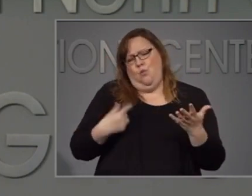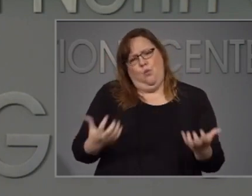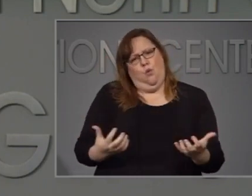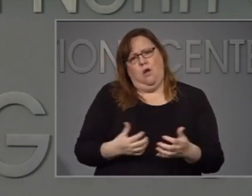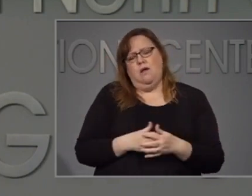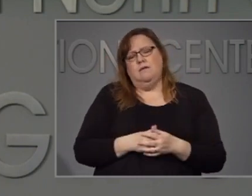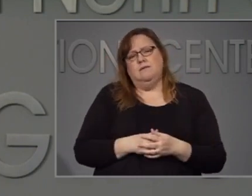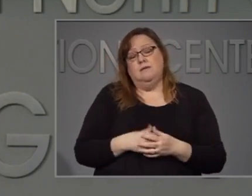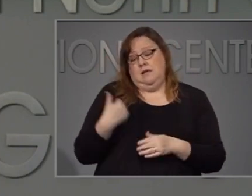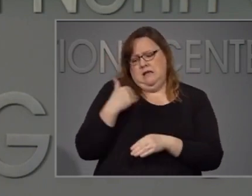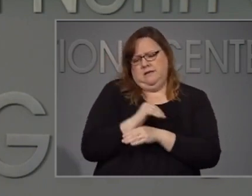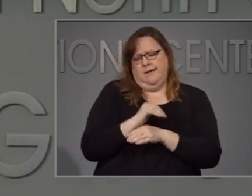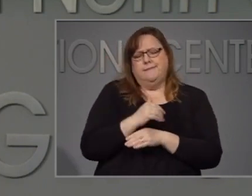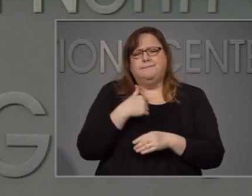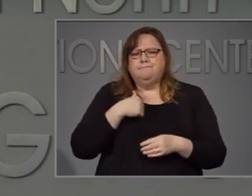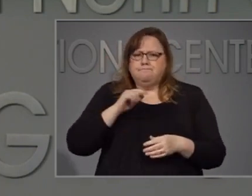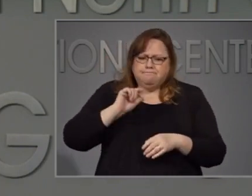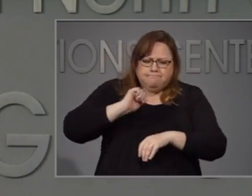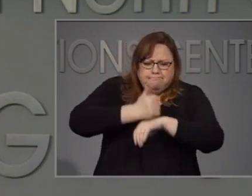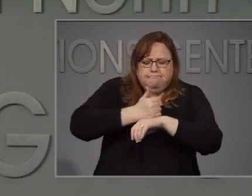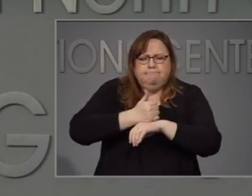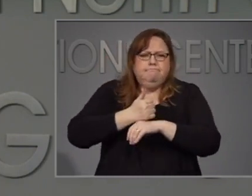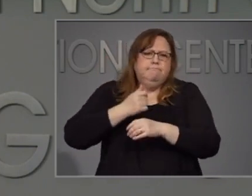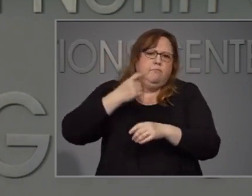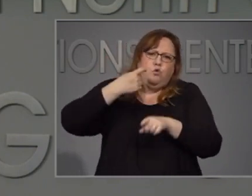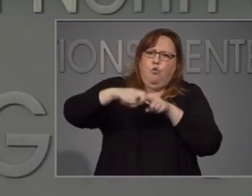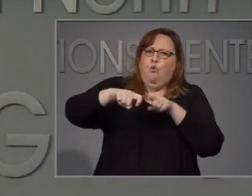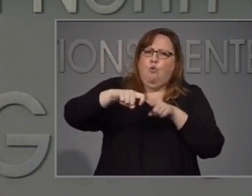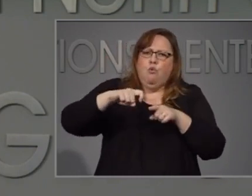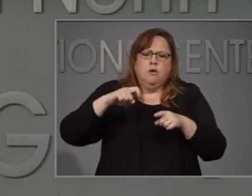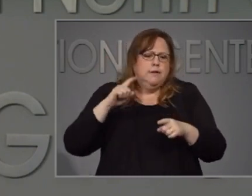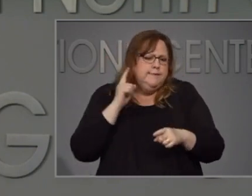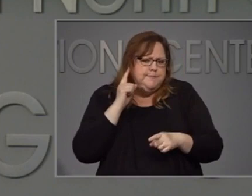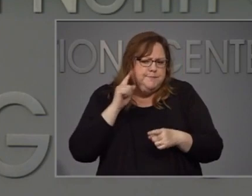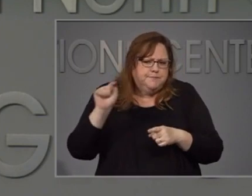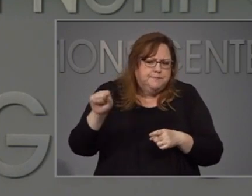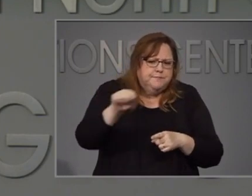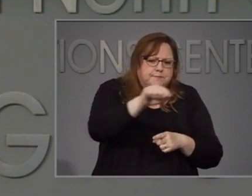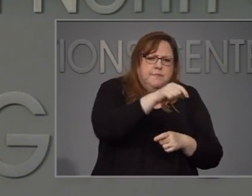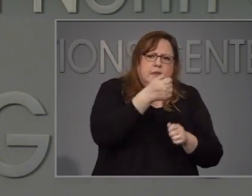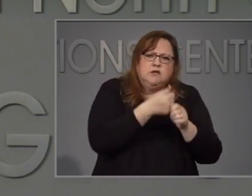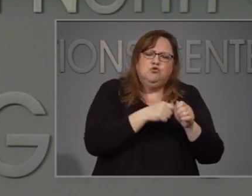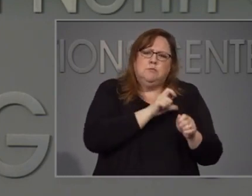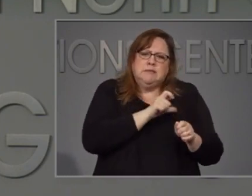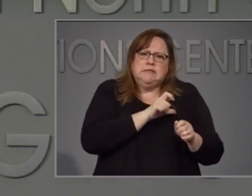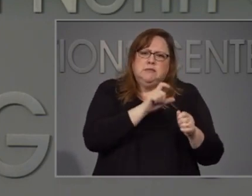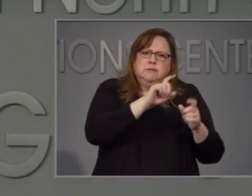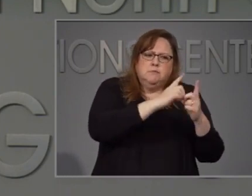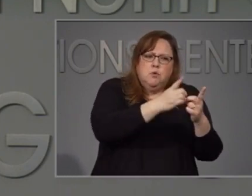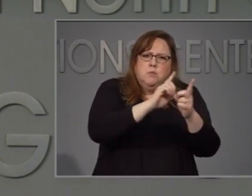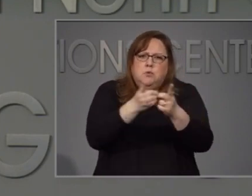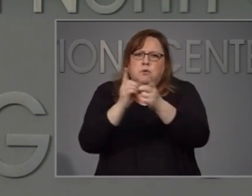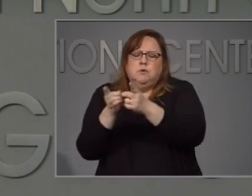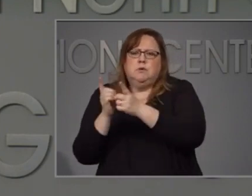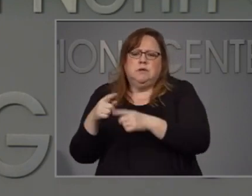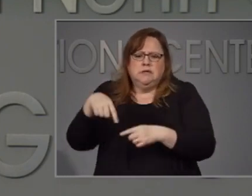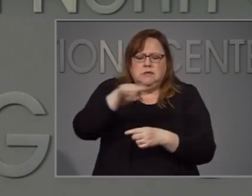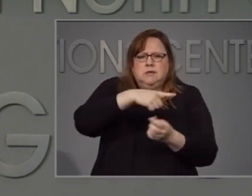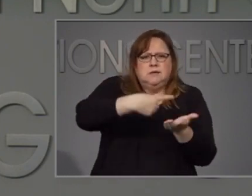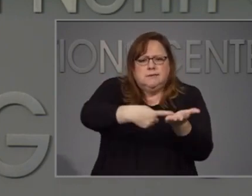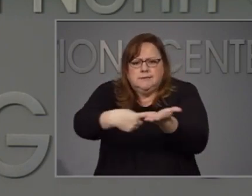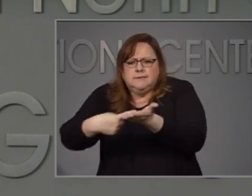night with the various commands, and I know that they are working hard to make those tough decisions